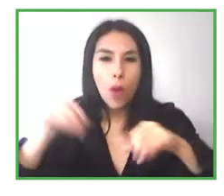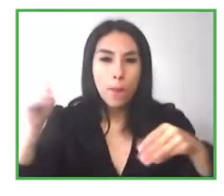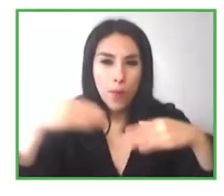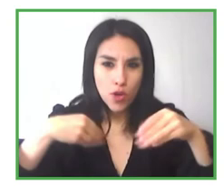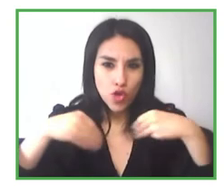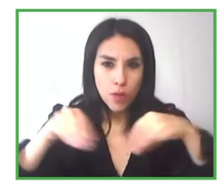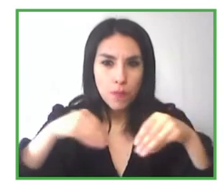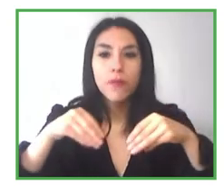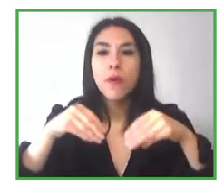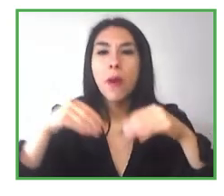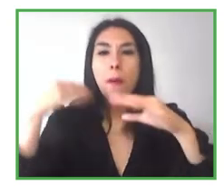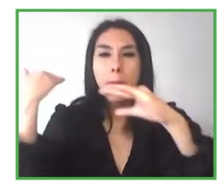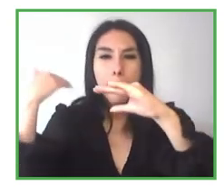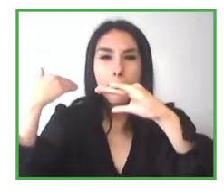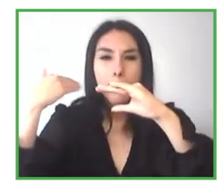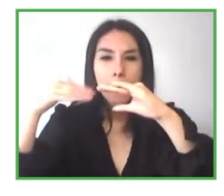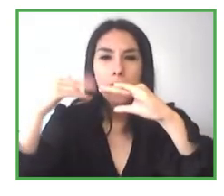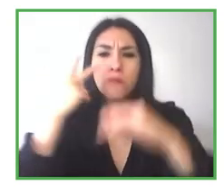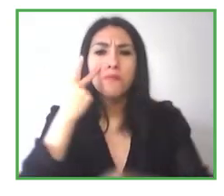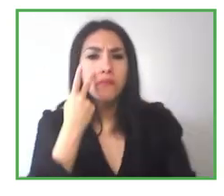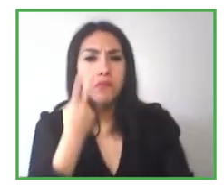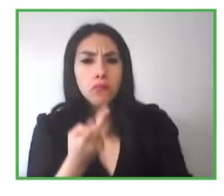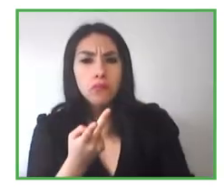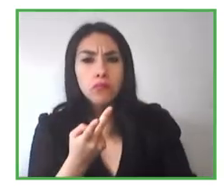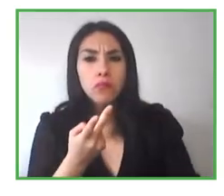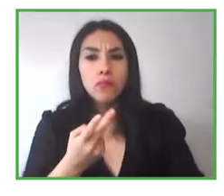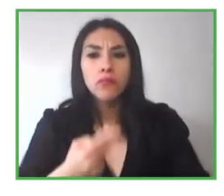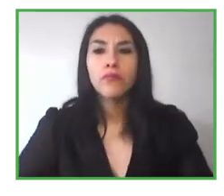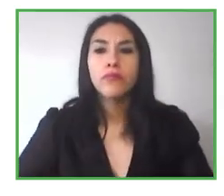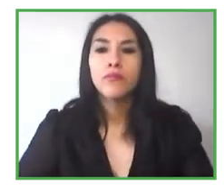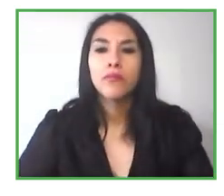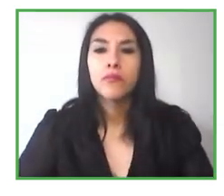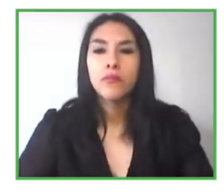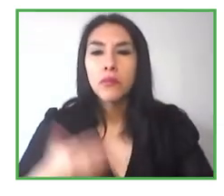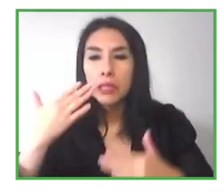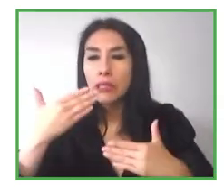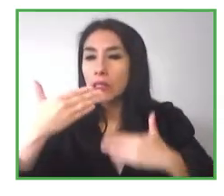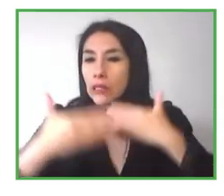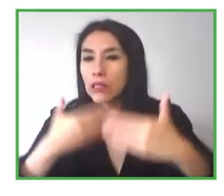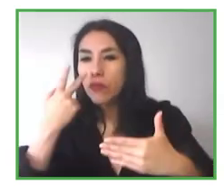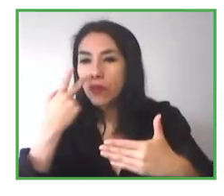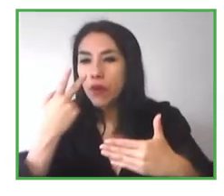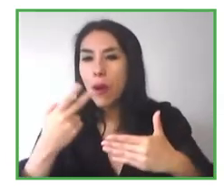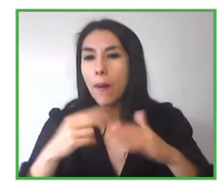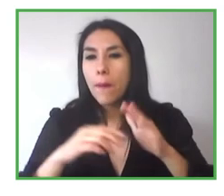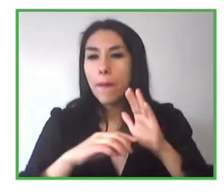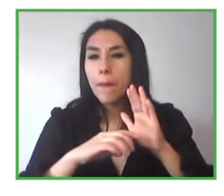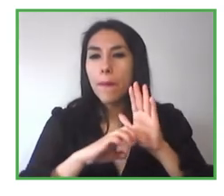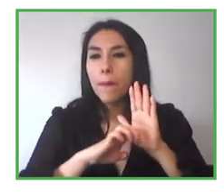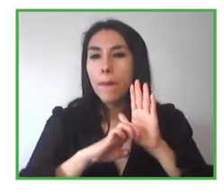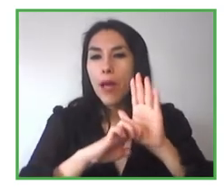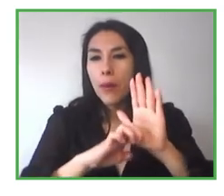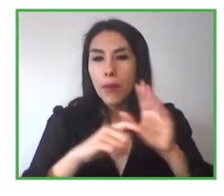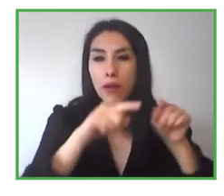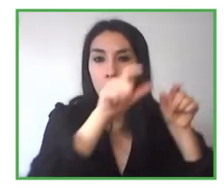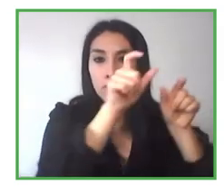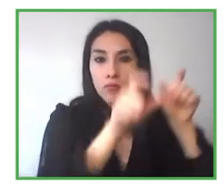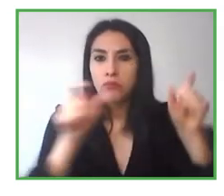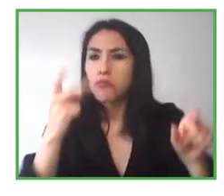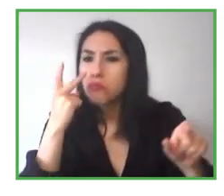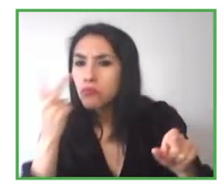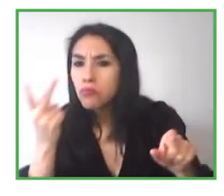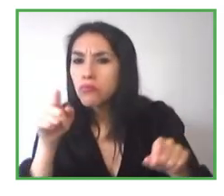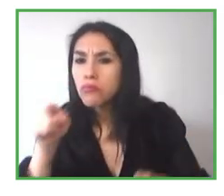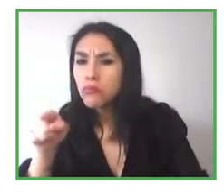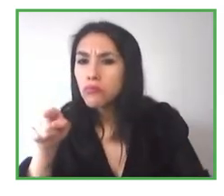They're able to tell the difference between two cans, which feel the same, like tomatoes and beans. It makes a big